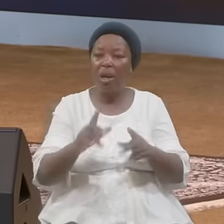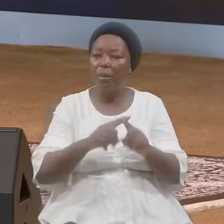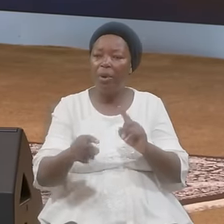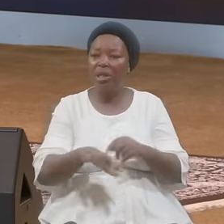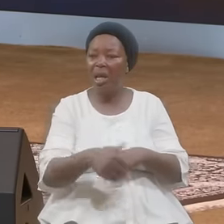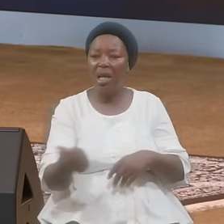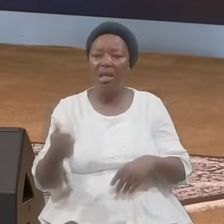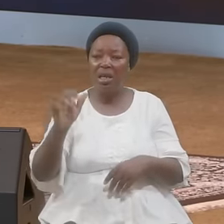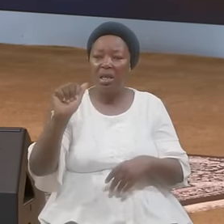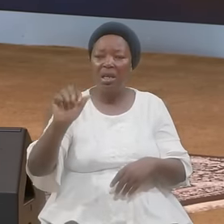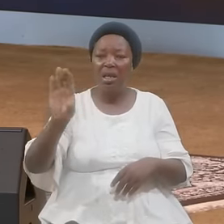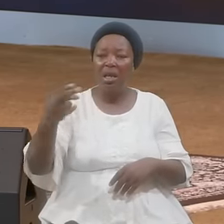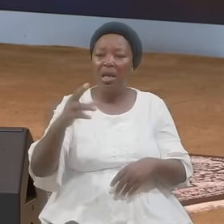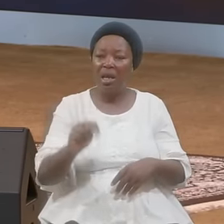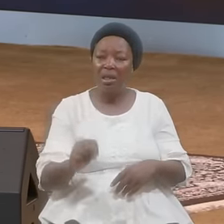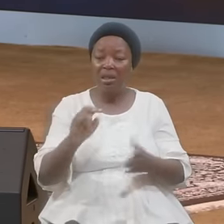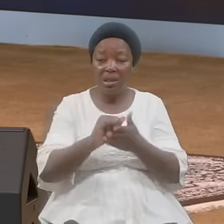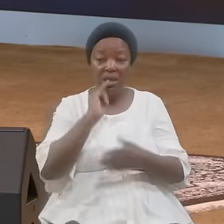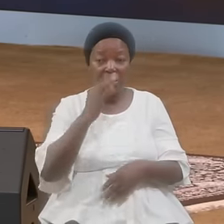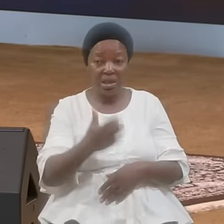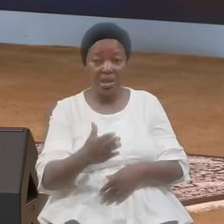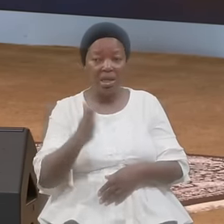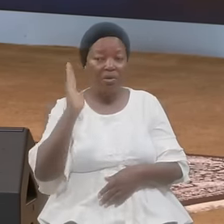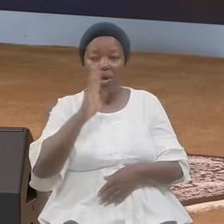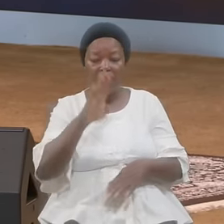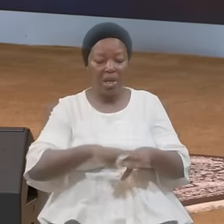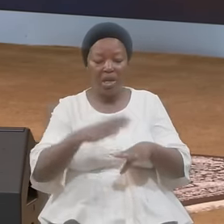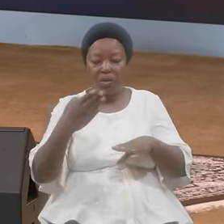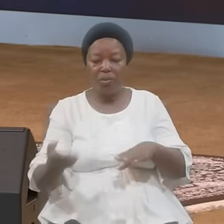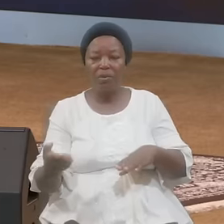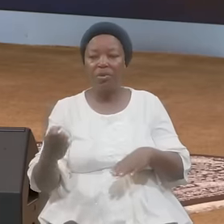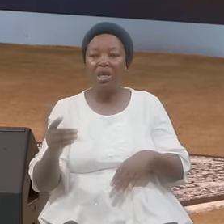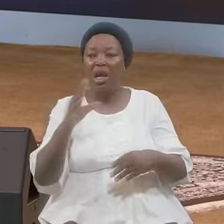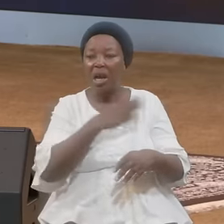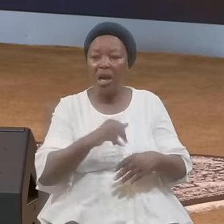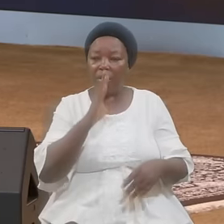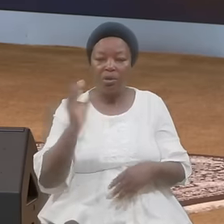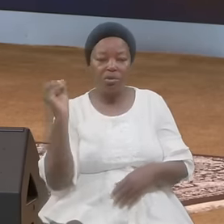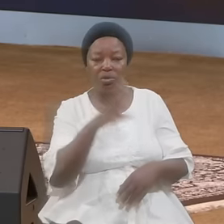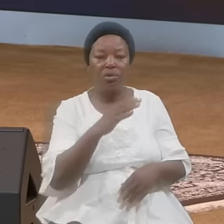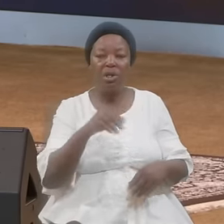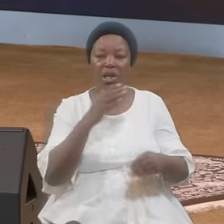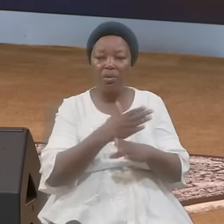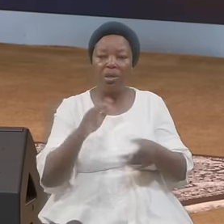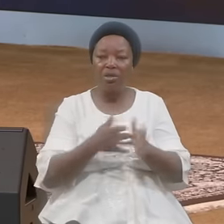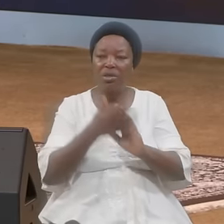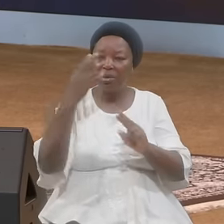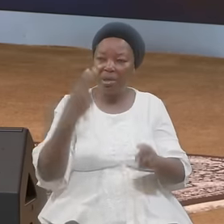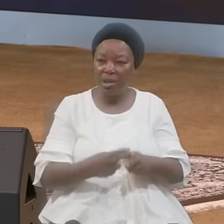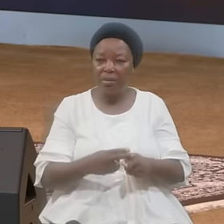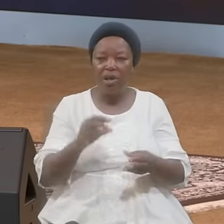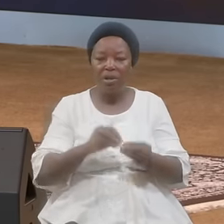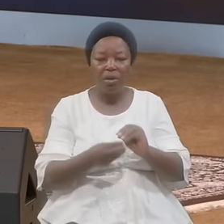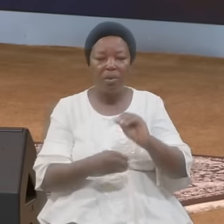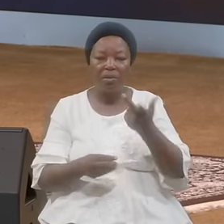Achan That Is There Will Be Exposed And Throwing Away Look At